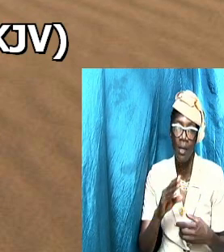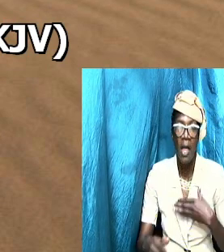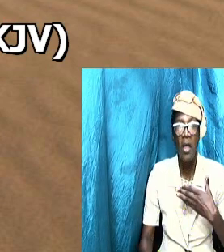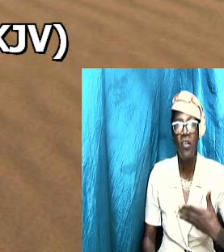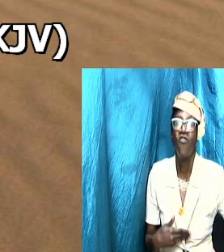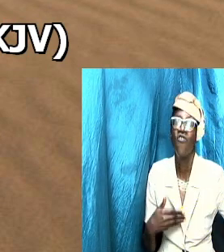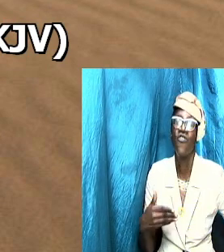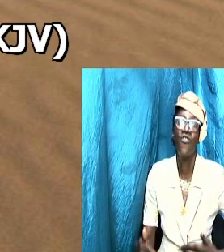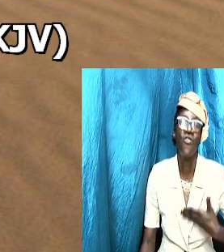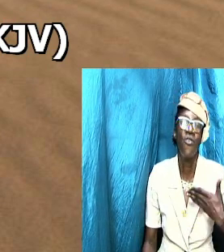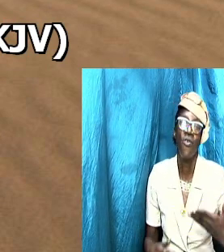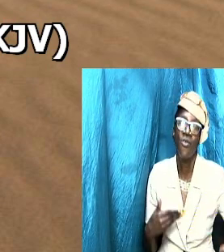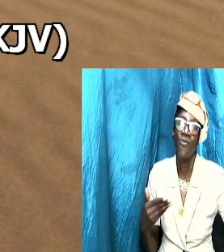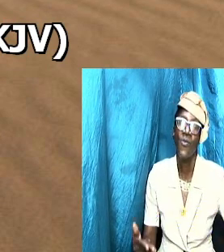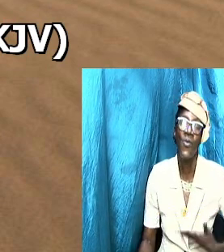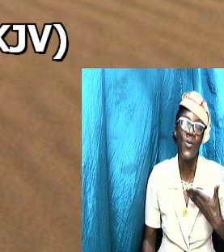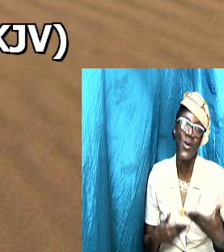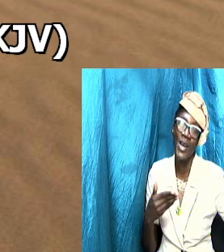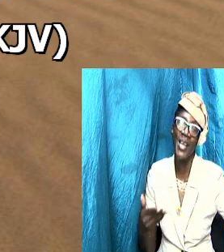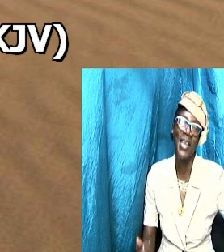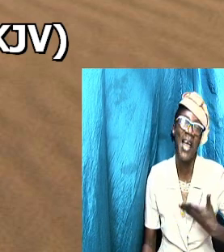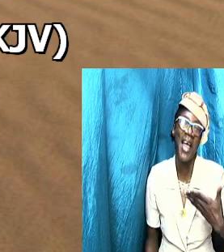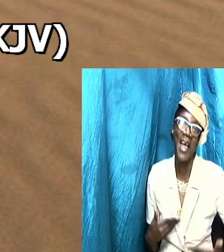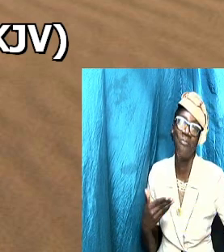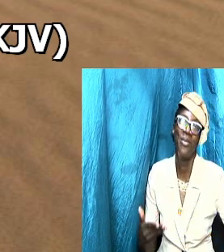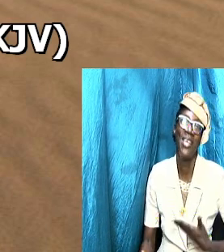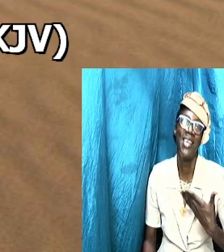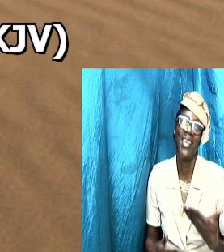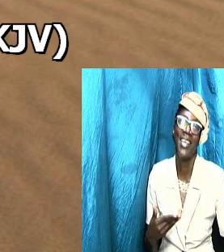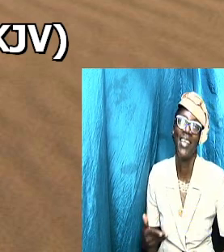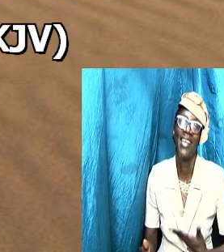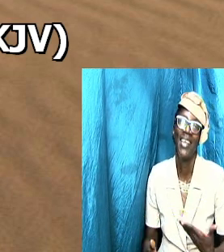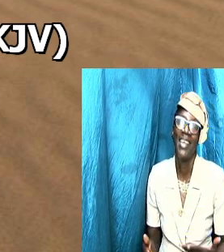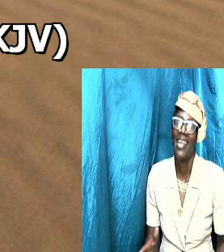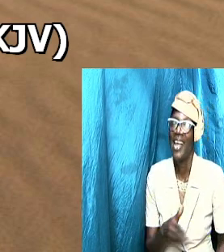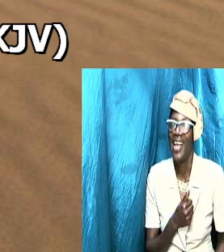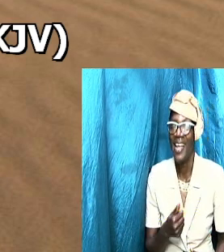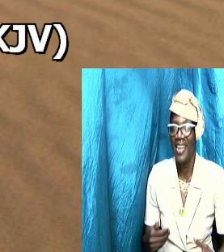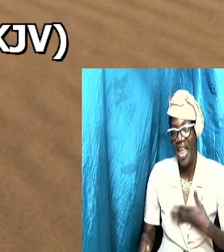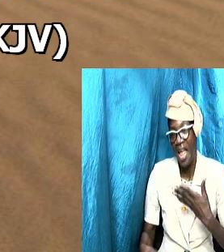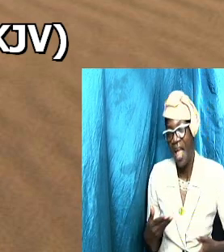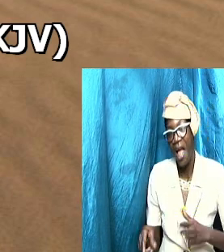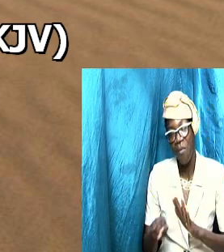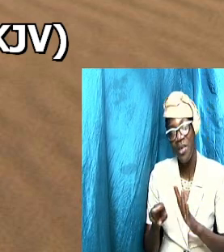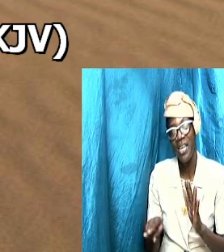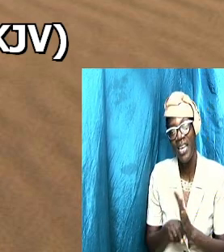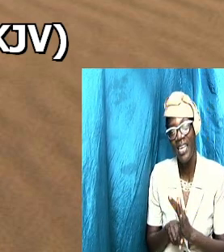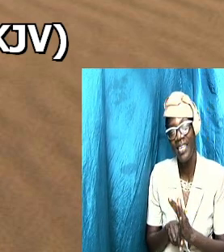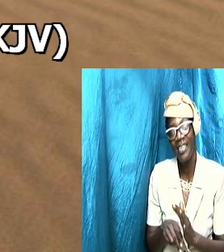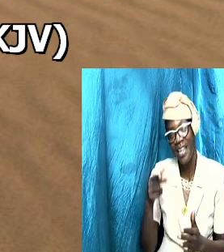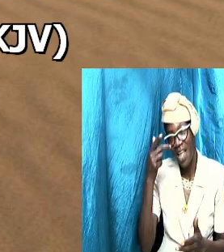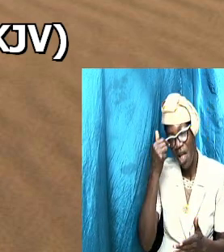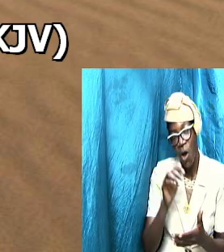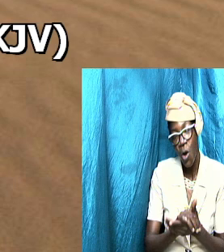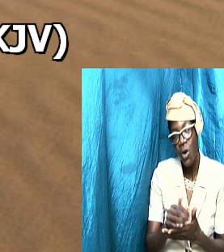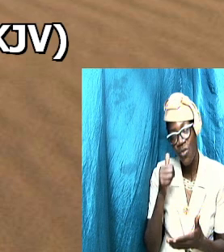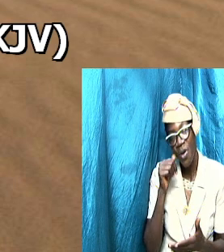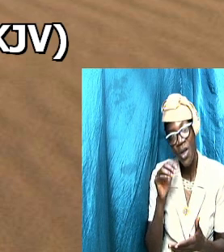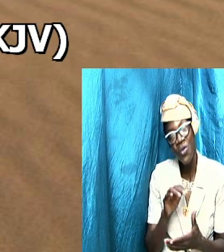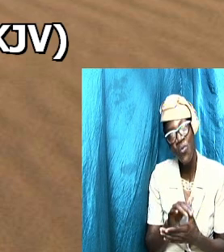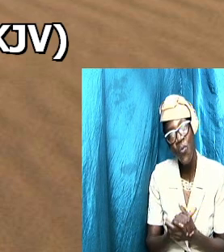and to be happy and happiness husbands wives